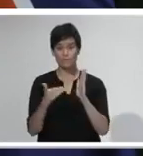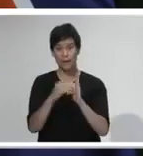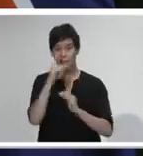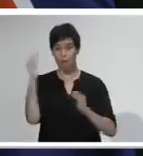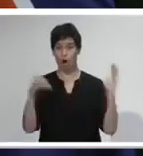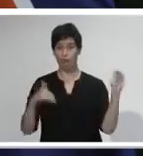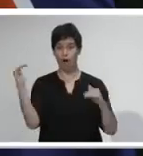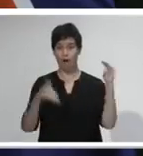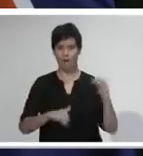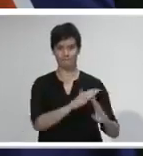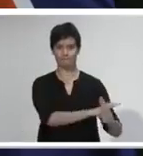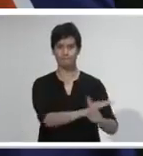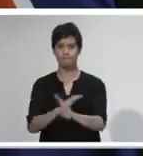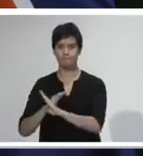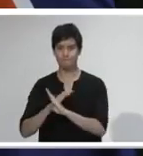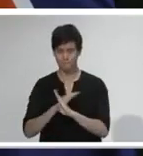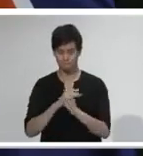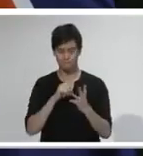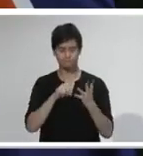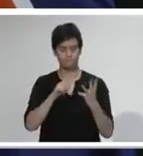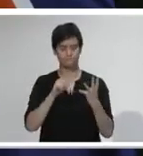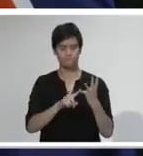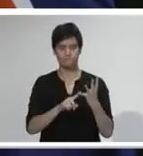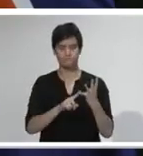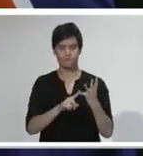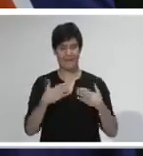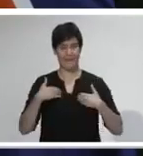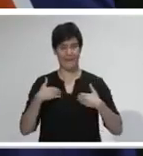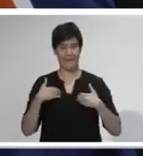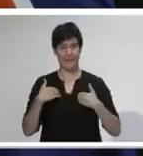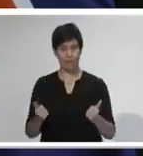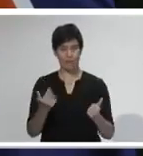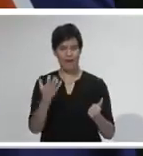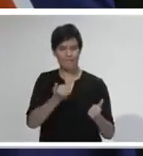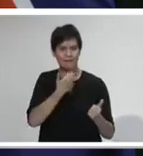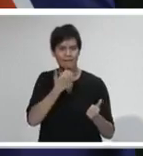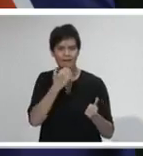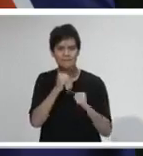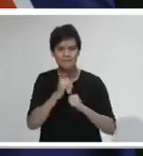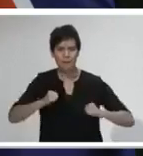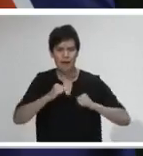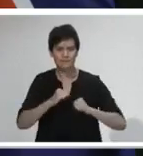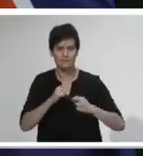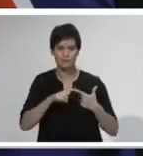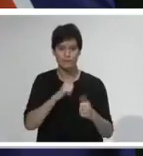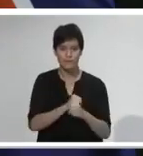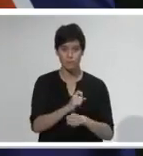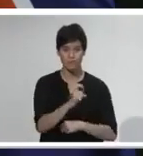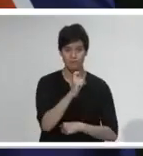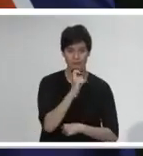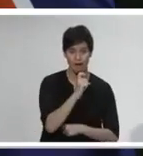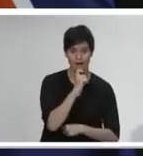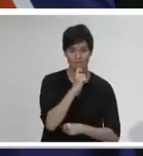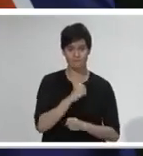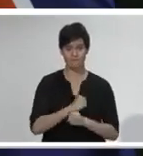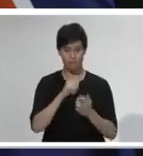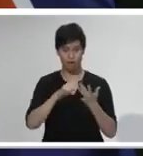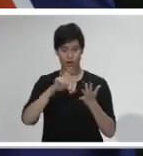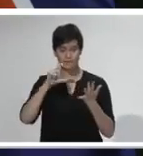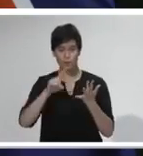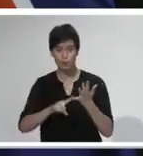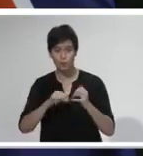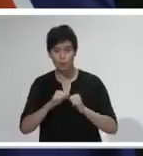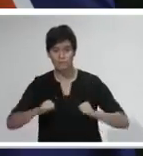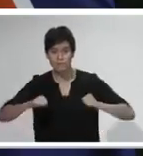capacity in the health system more generally, including the workforce, ICU capacity, plus the availability of PPE for those for whom it is